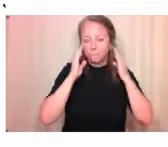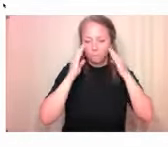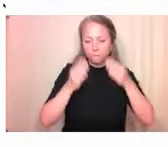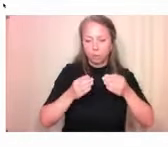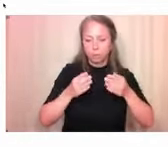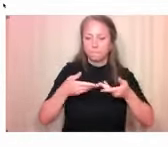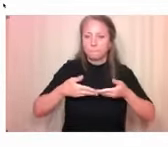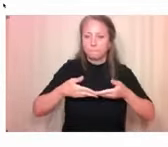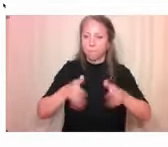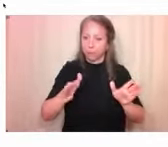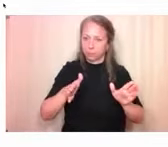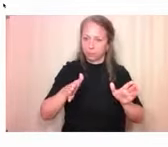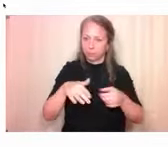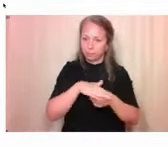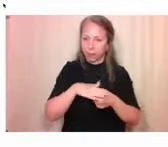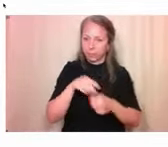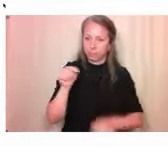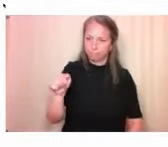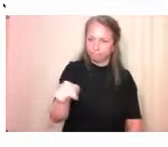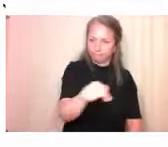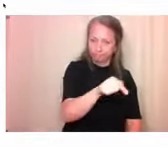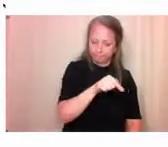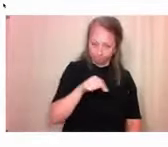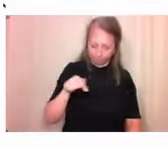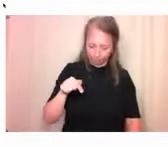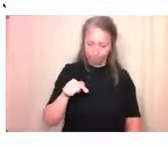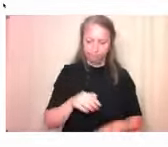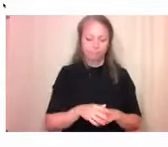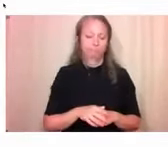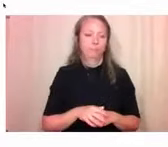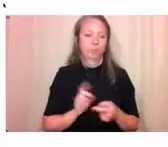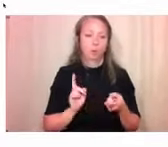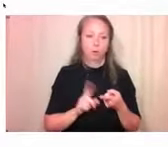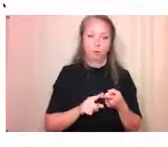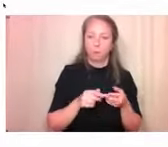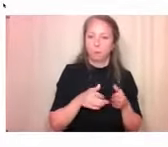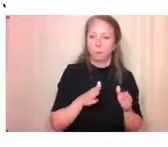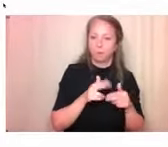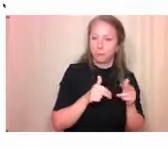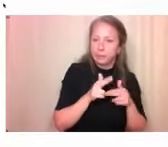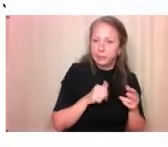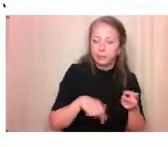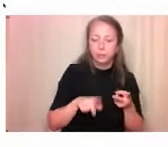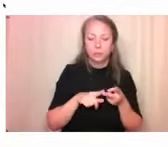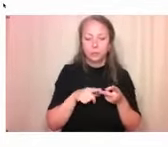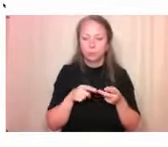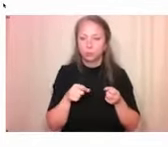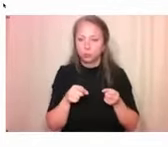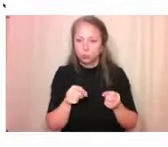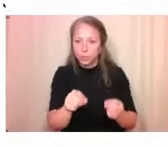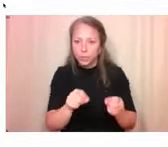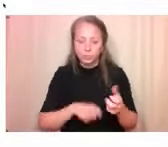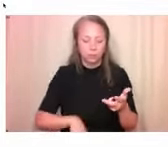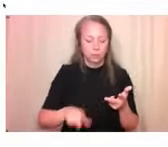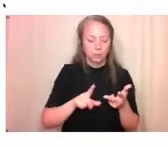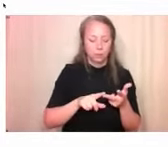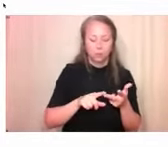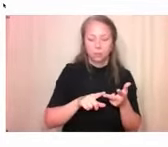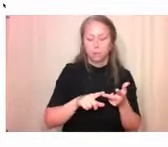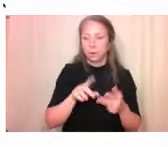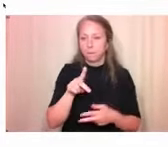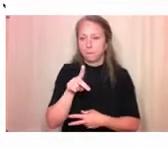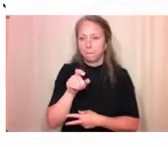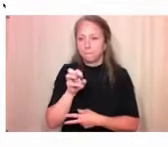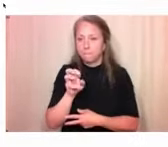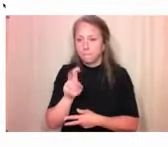focuses on learning about public buildings, streets, parks, trails, and anywhere that's meant for public